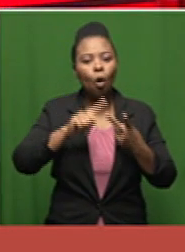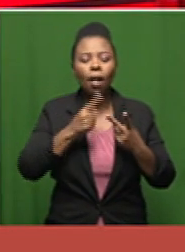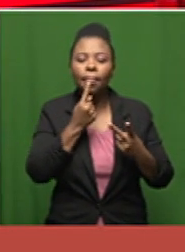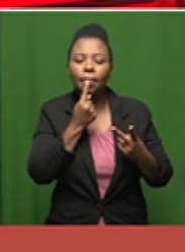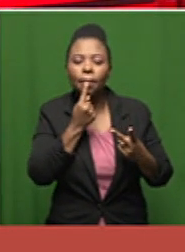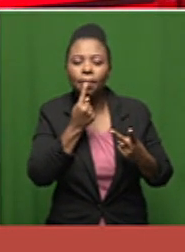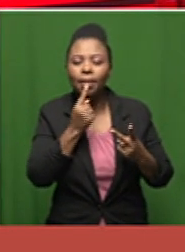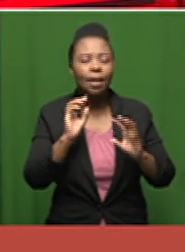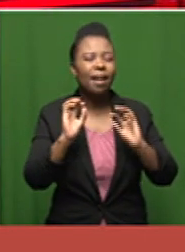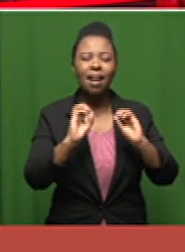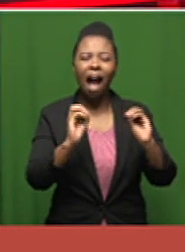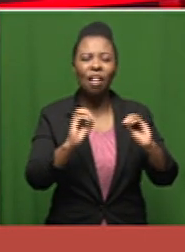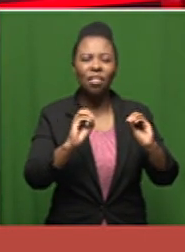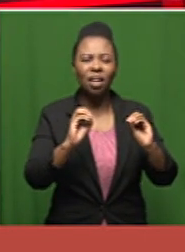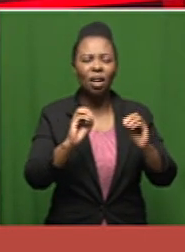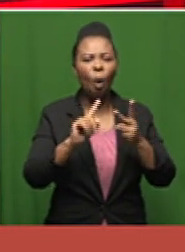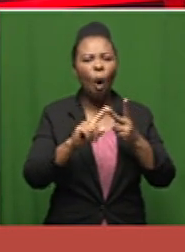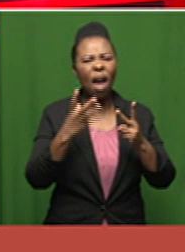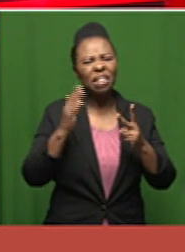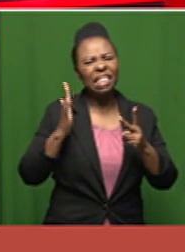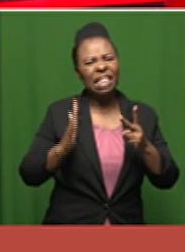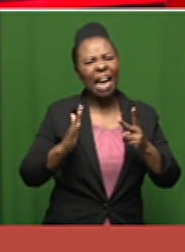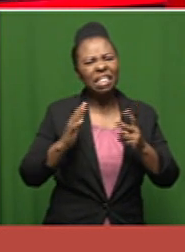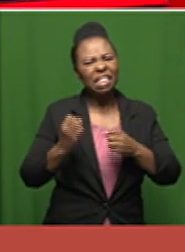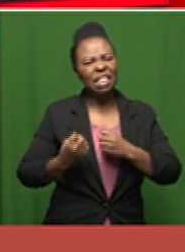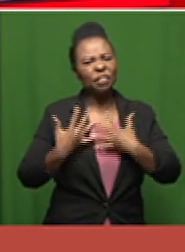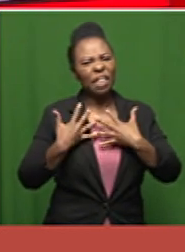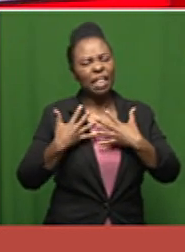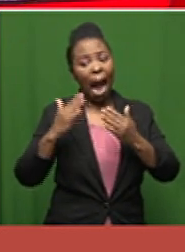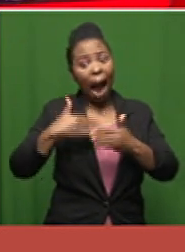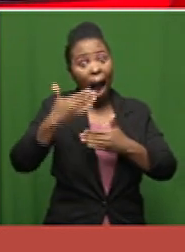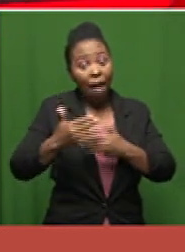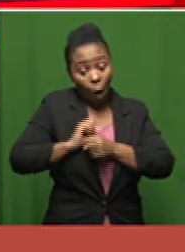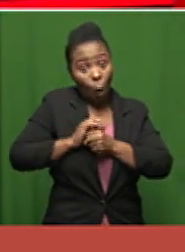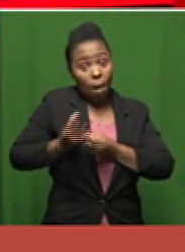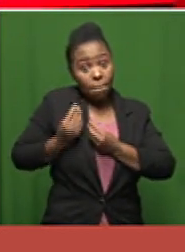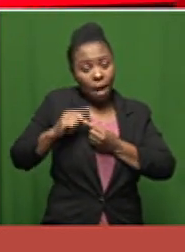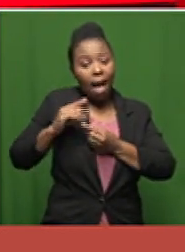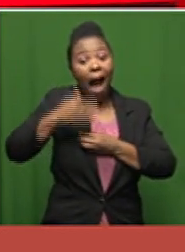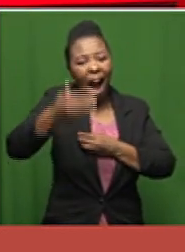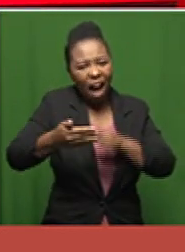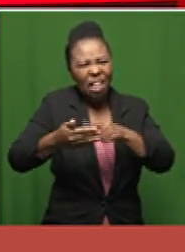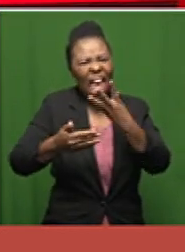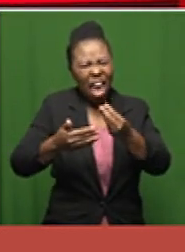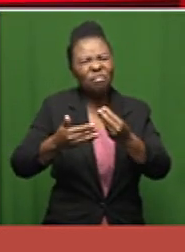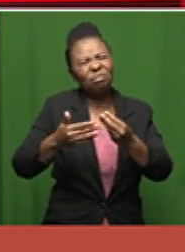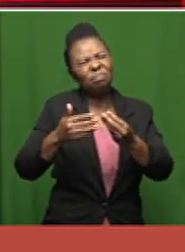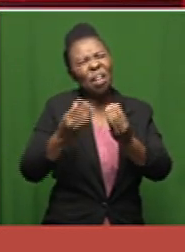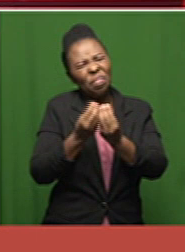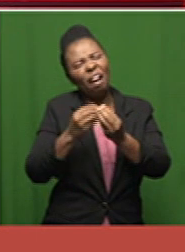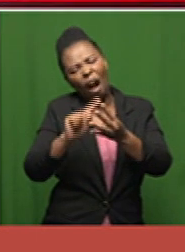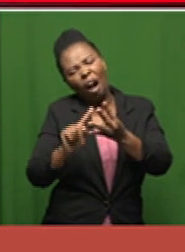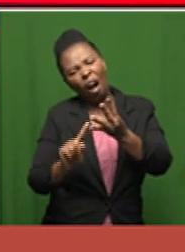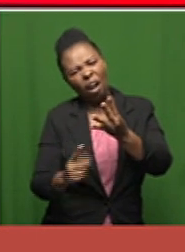okay and i have lots of side effects what from from after having covert okay all right